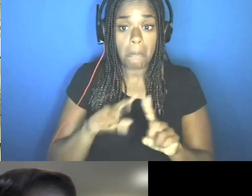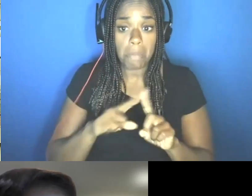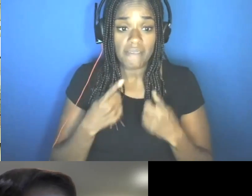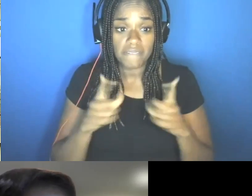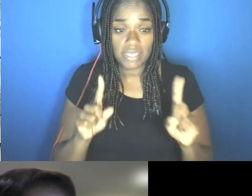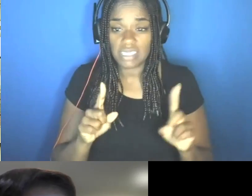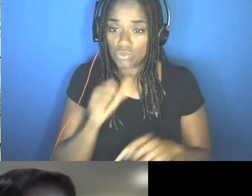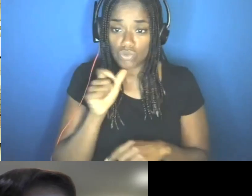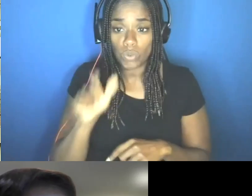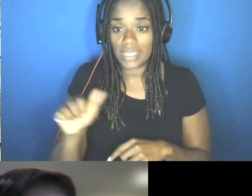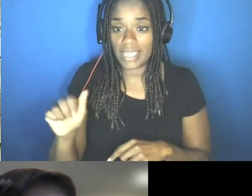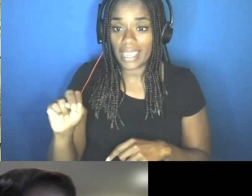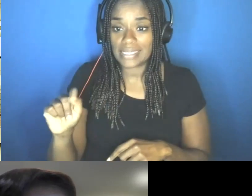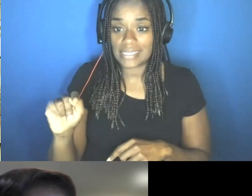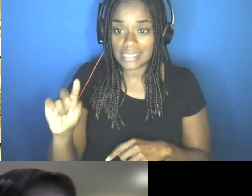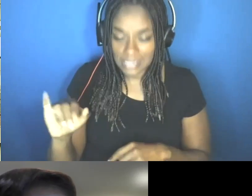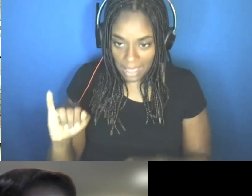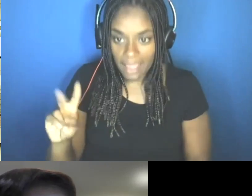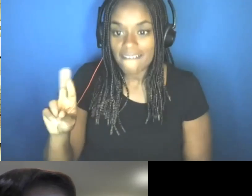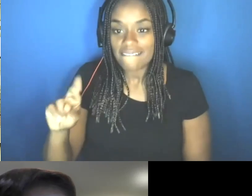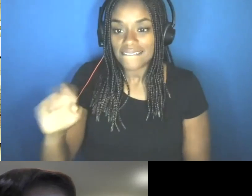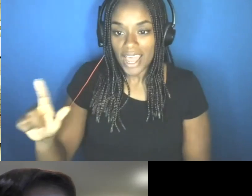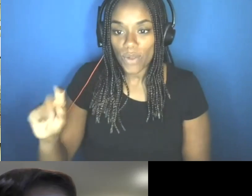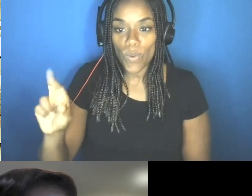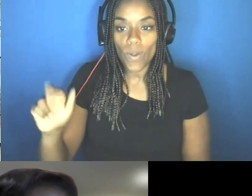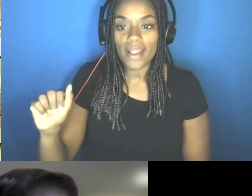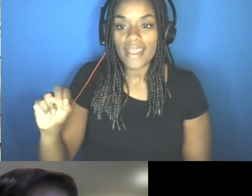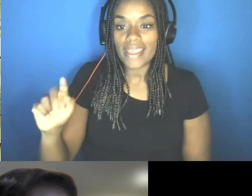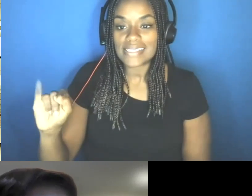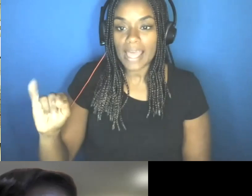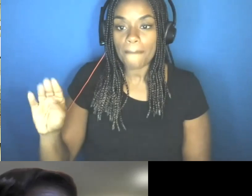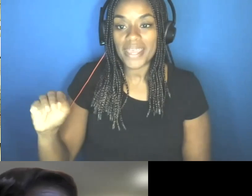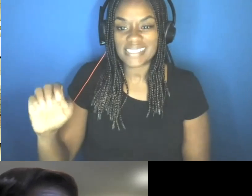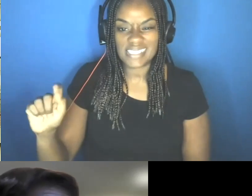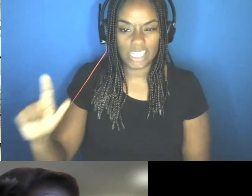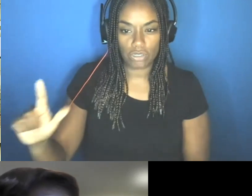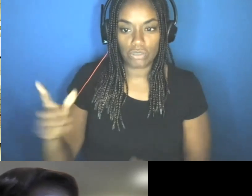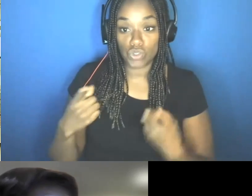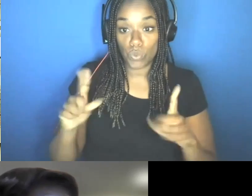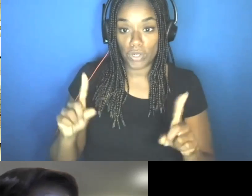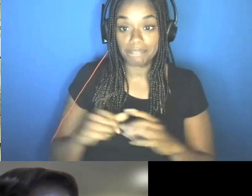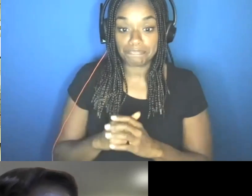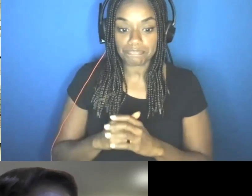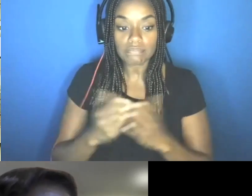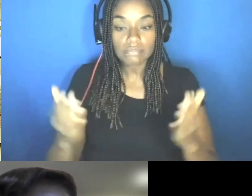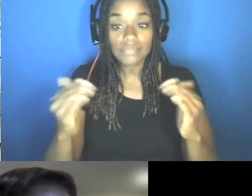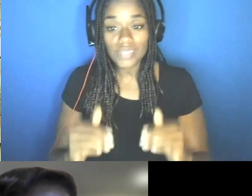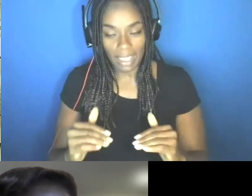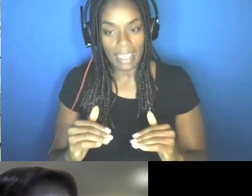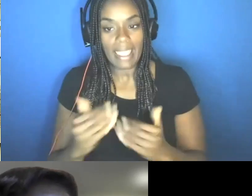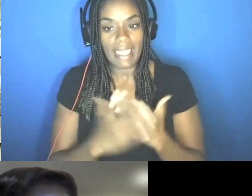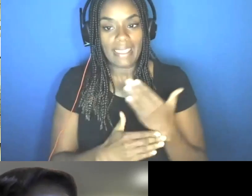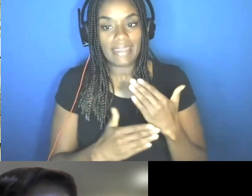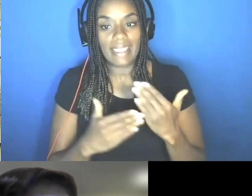antiviral or antibacterial. So, um, for it to work. Yes. And, and hand sanitizers, because of the concentration of